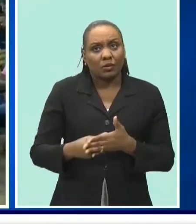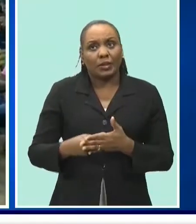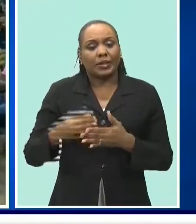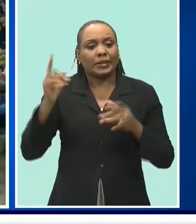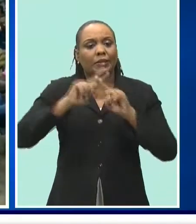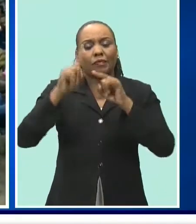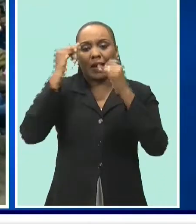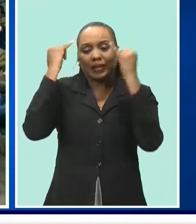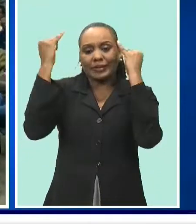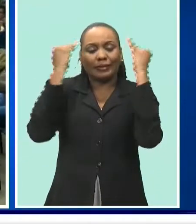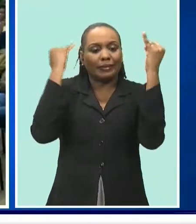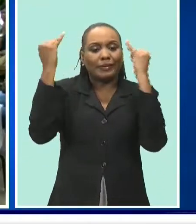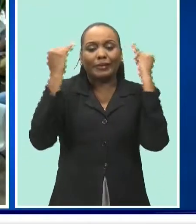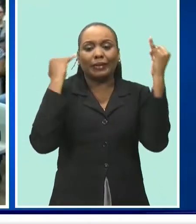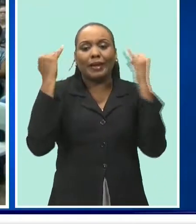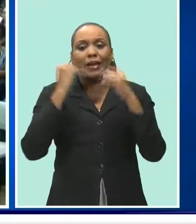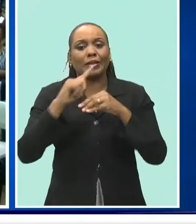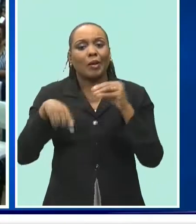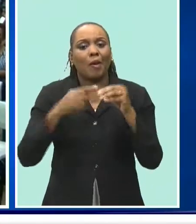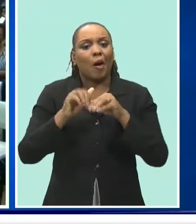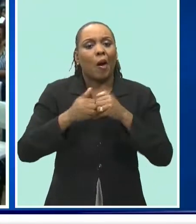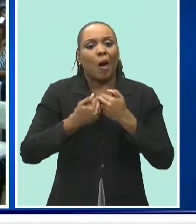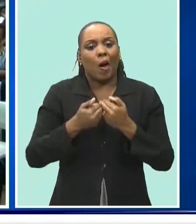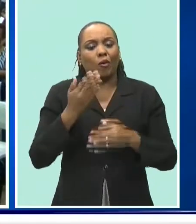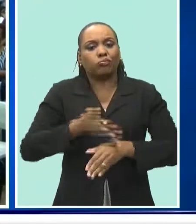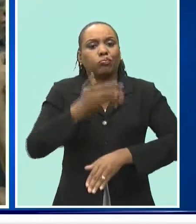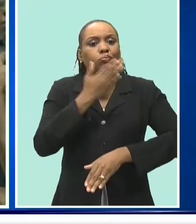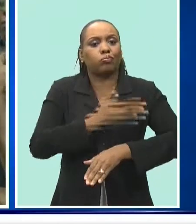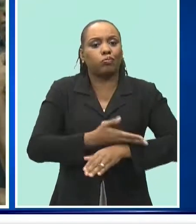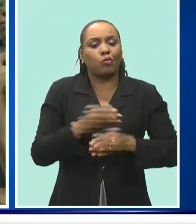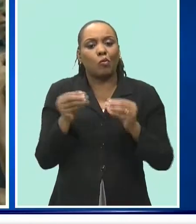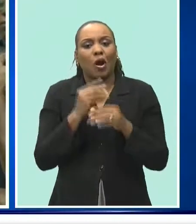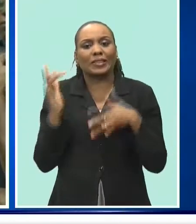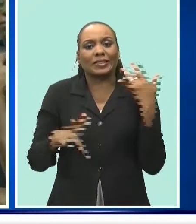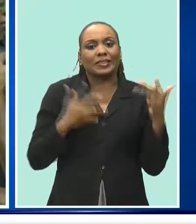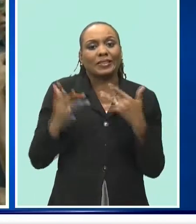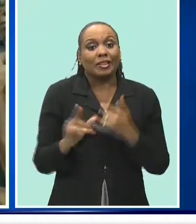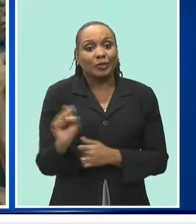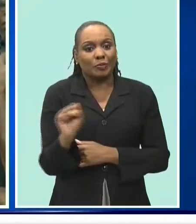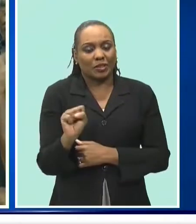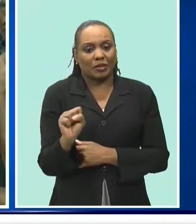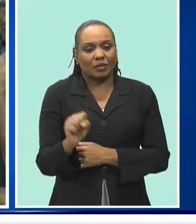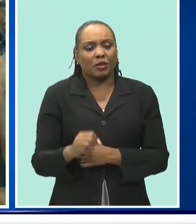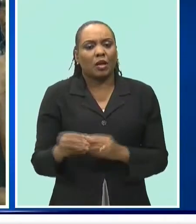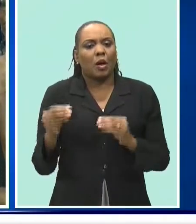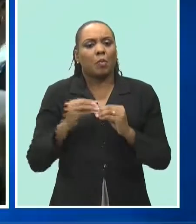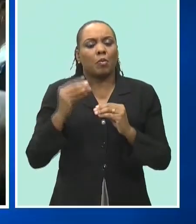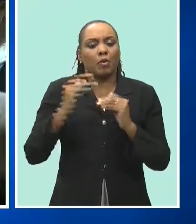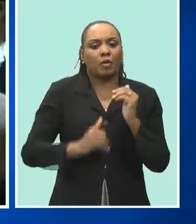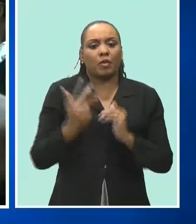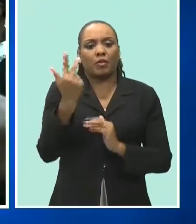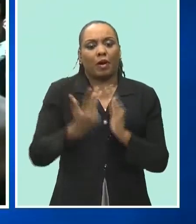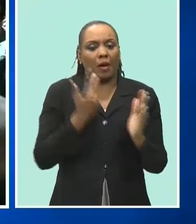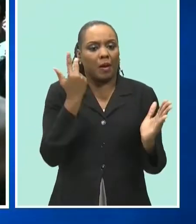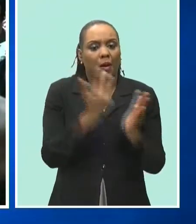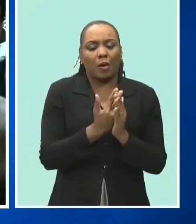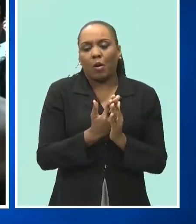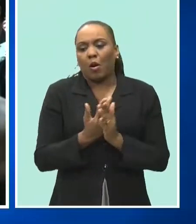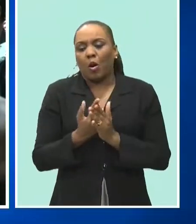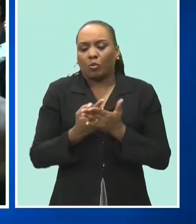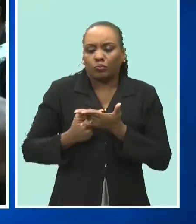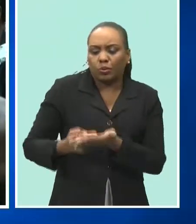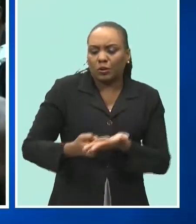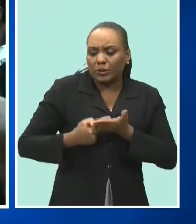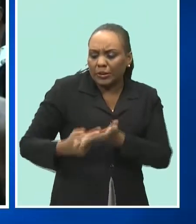become and heritage arts and cuisine hub for more than three hours saint peter residents who filled the auditorium of the